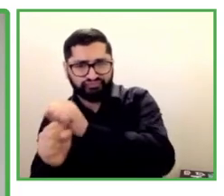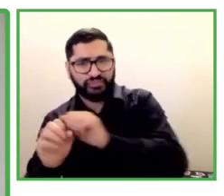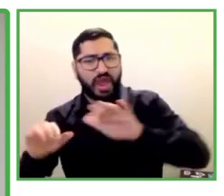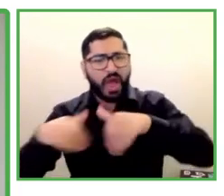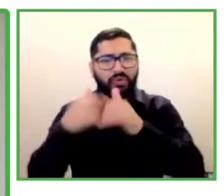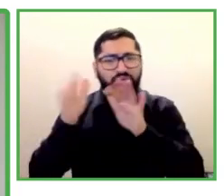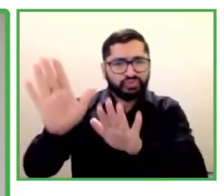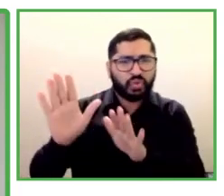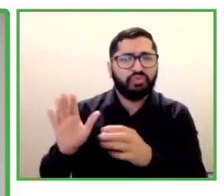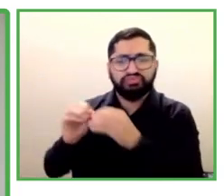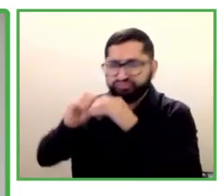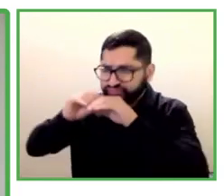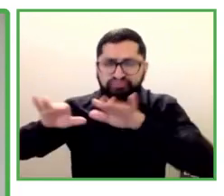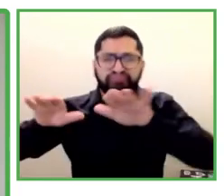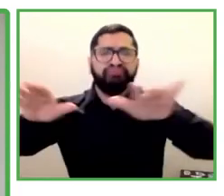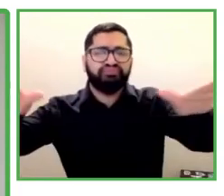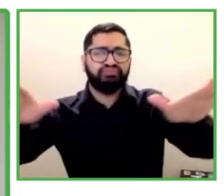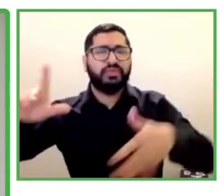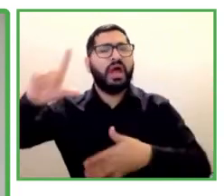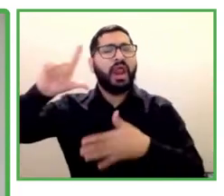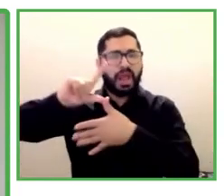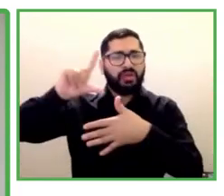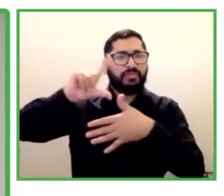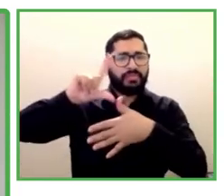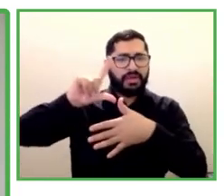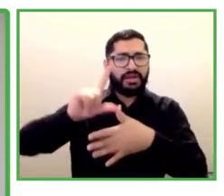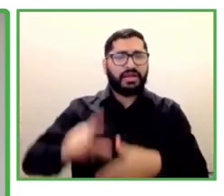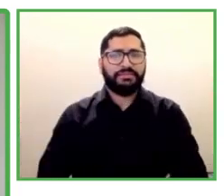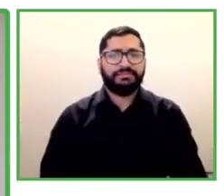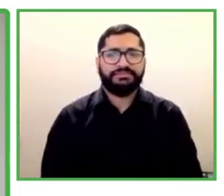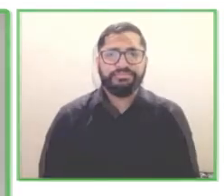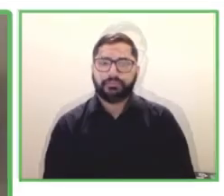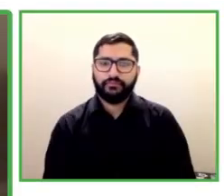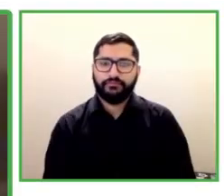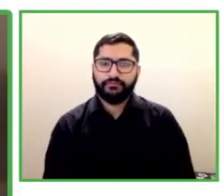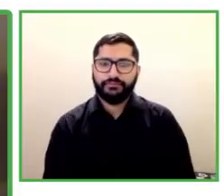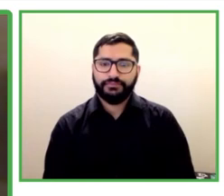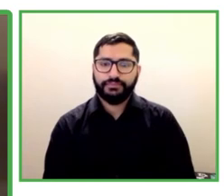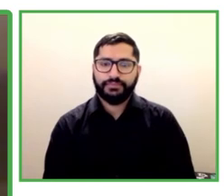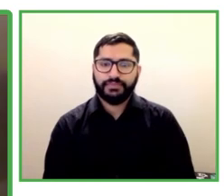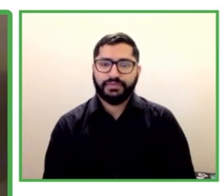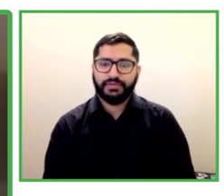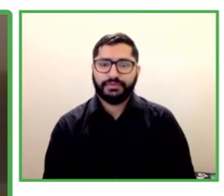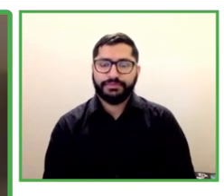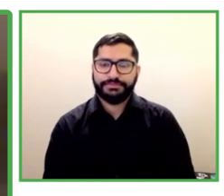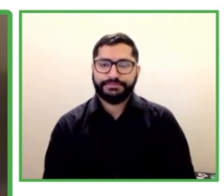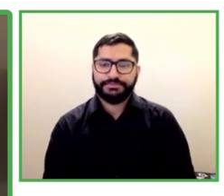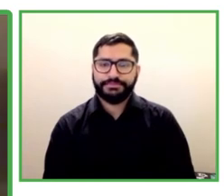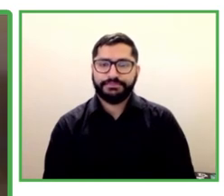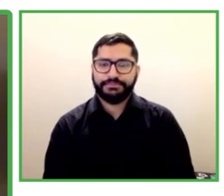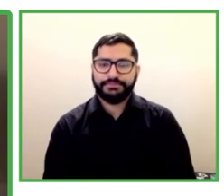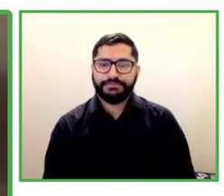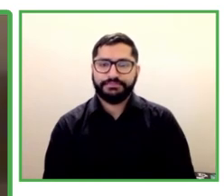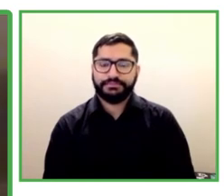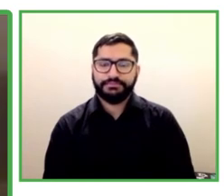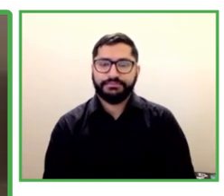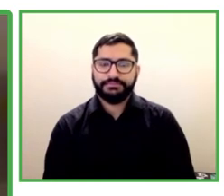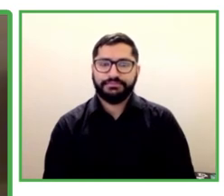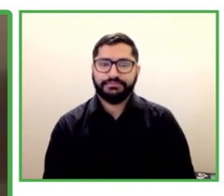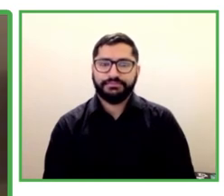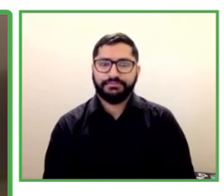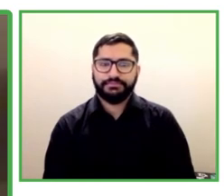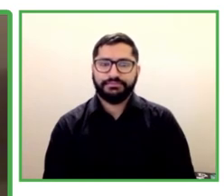forward on Hi to all.